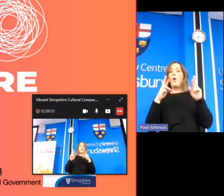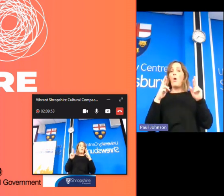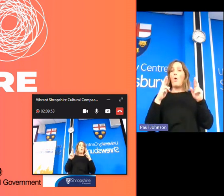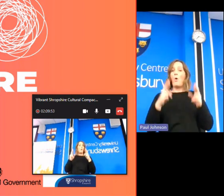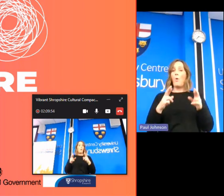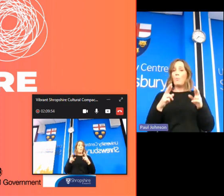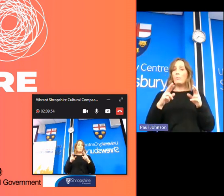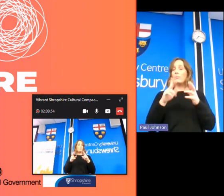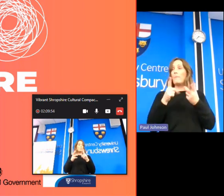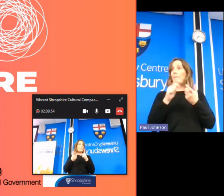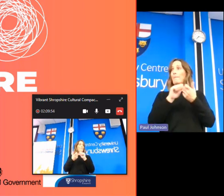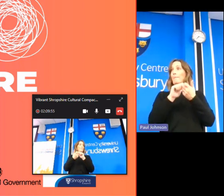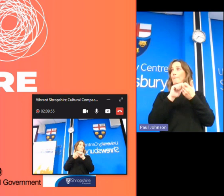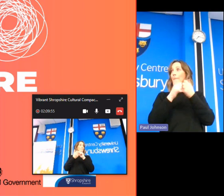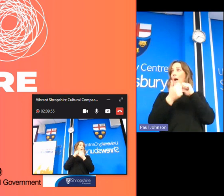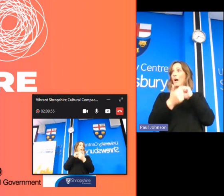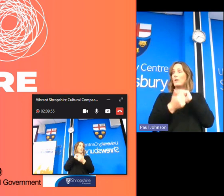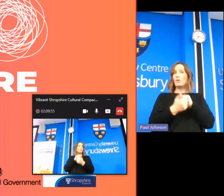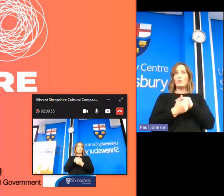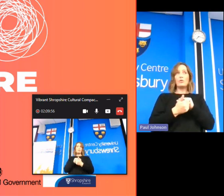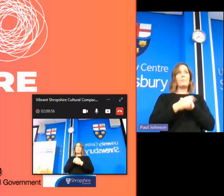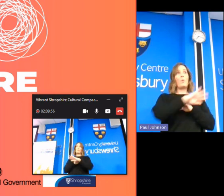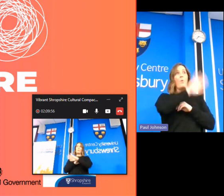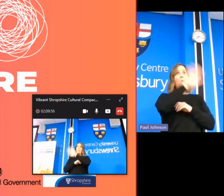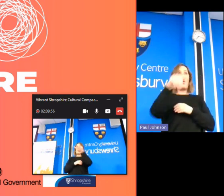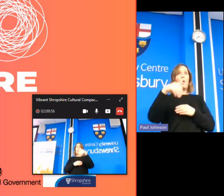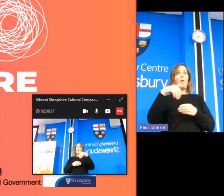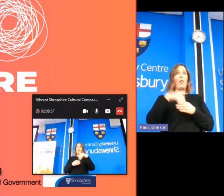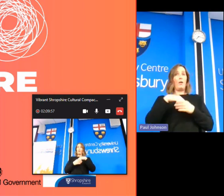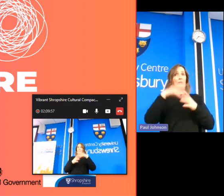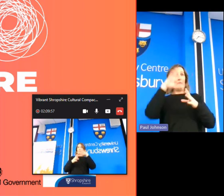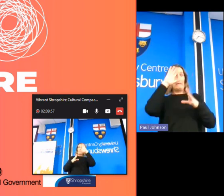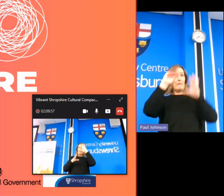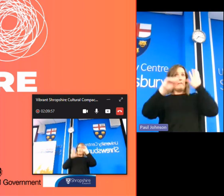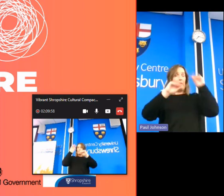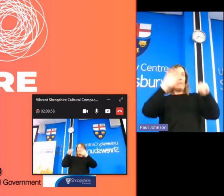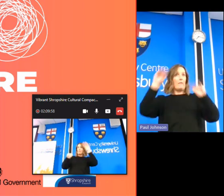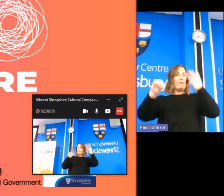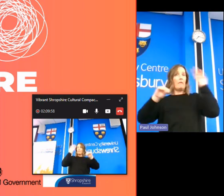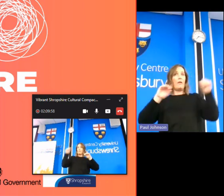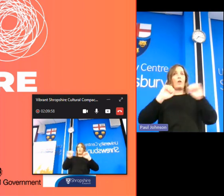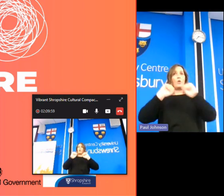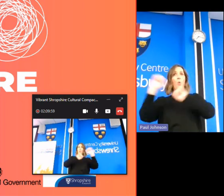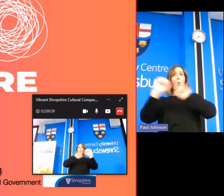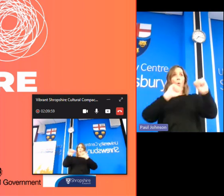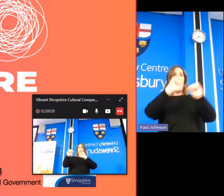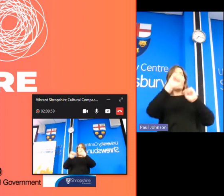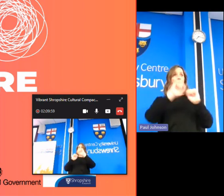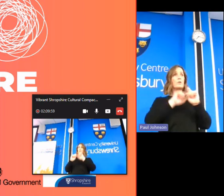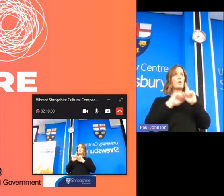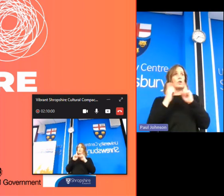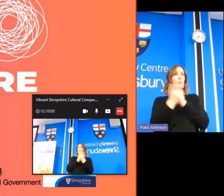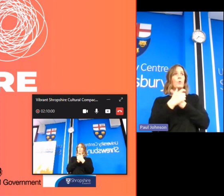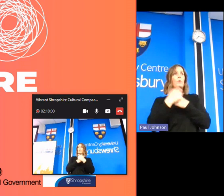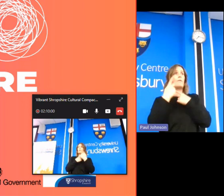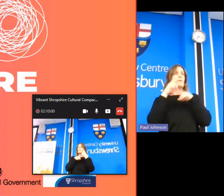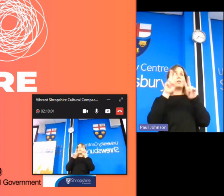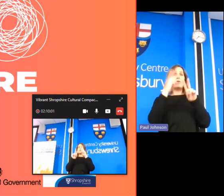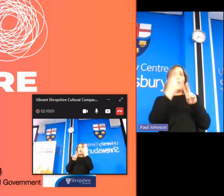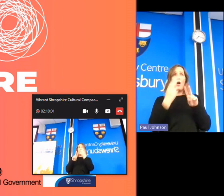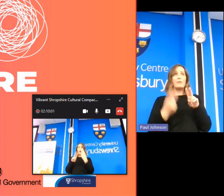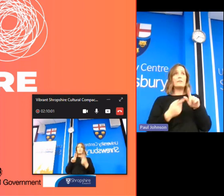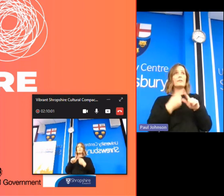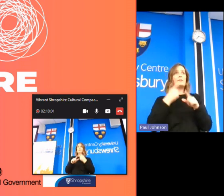true spirit of partnership everyone will take this on board and start spreading the word within each of their own communities so whether they are visual artists